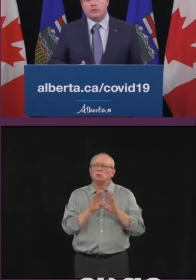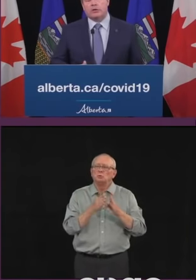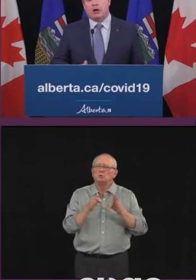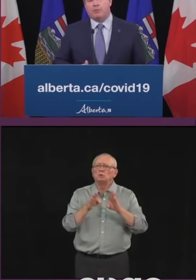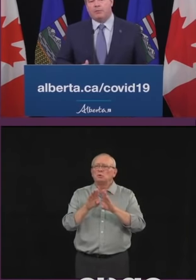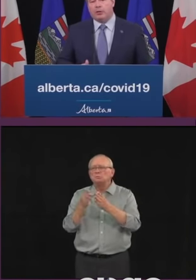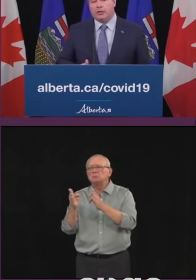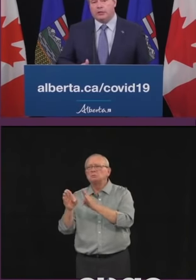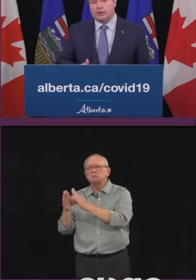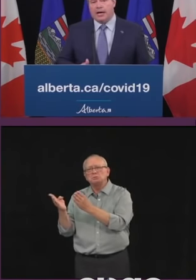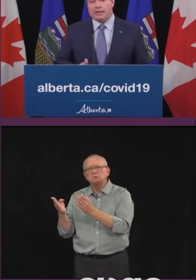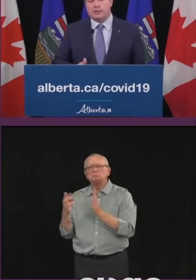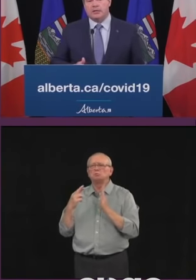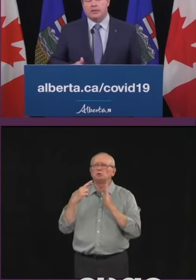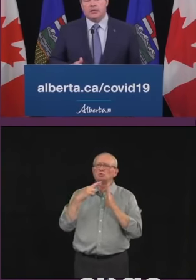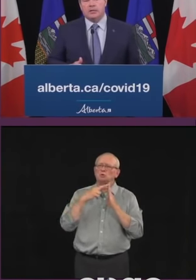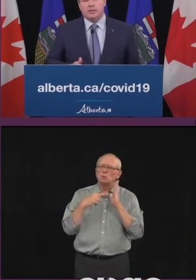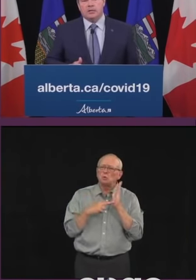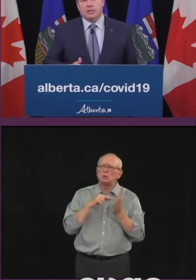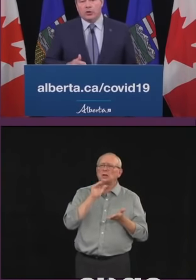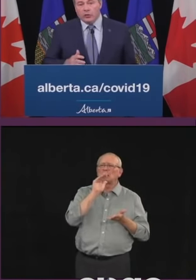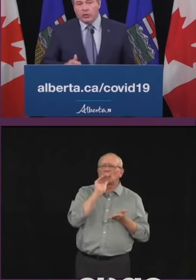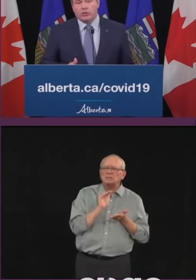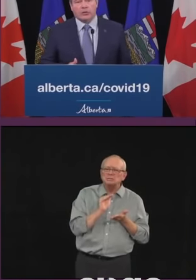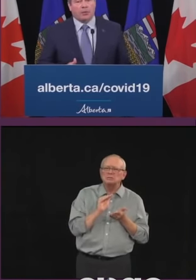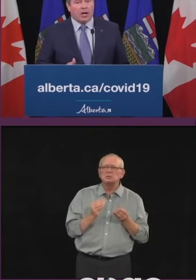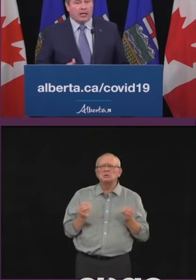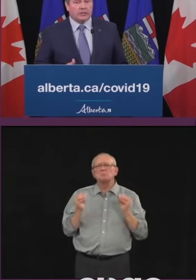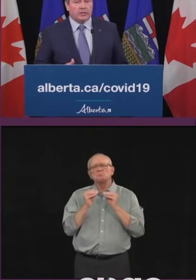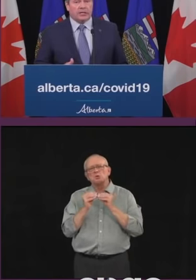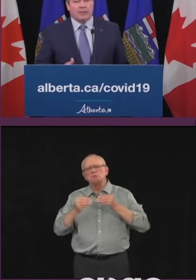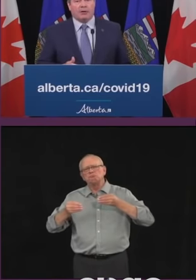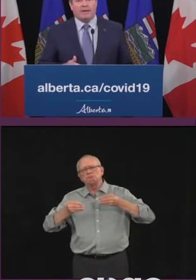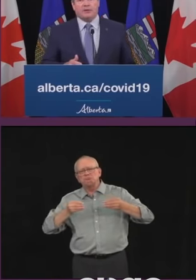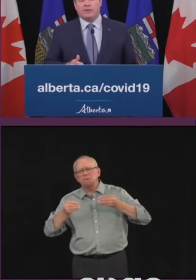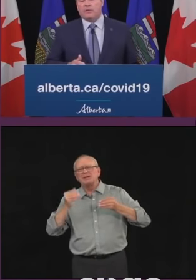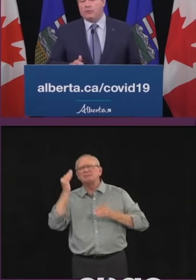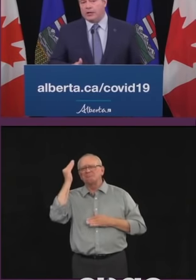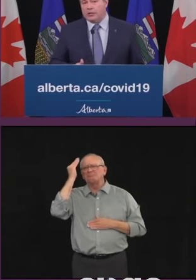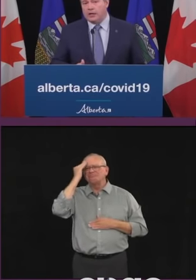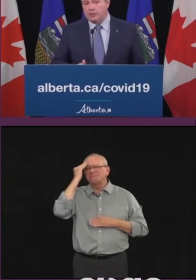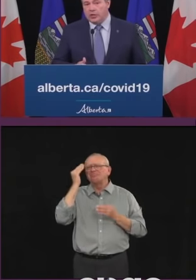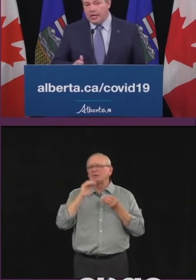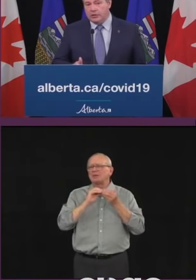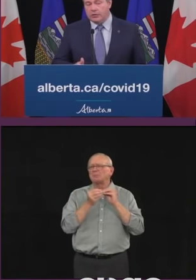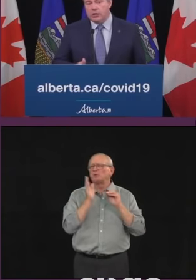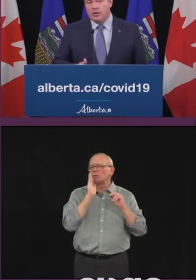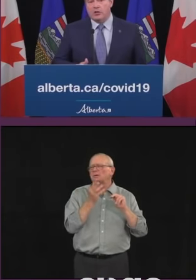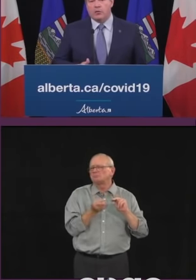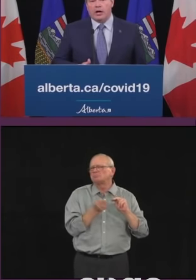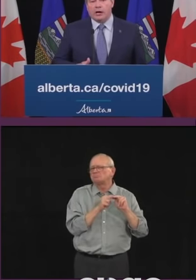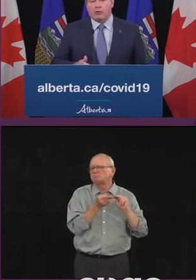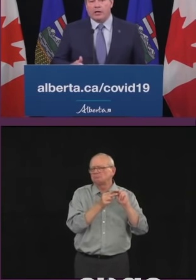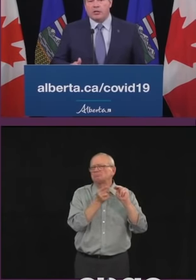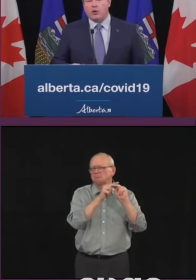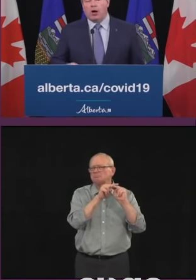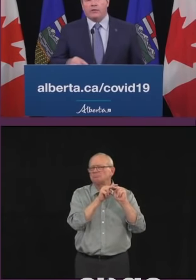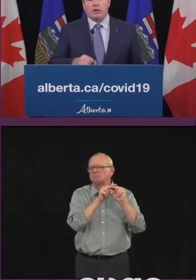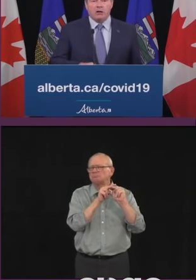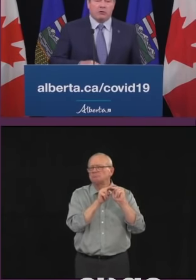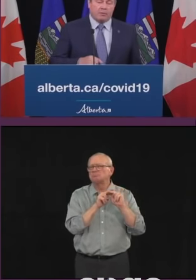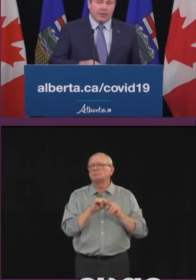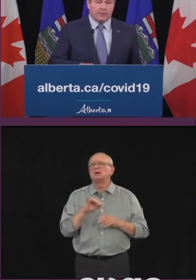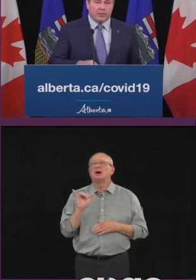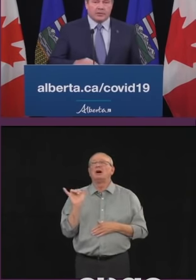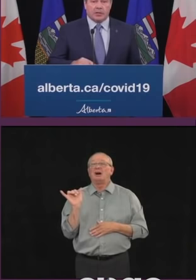restrictions on how people can interact. It's also no surprise that the demographics of infection have changed with a higher ratio